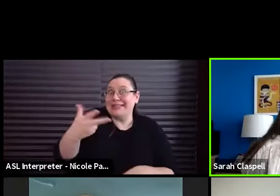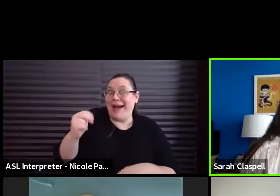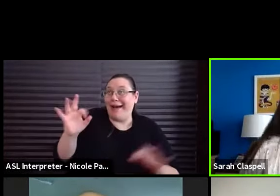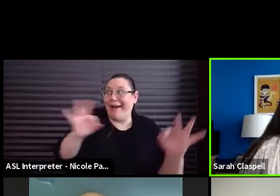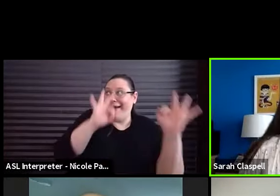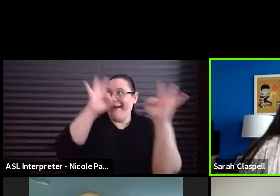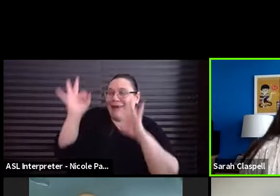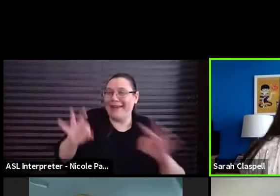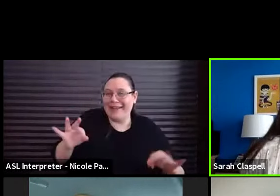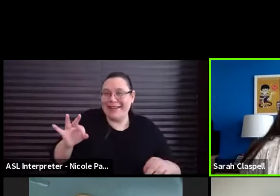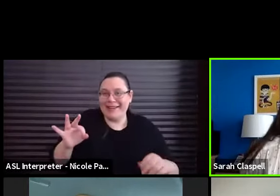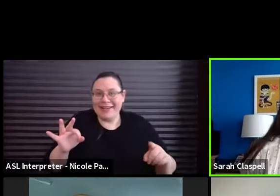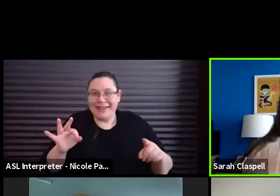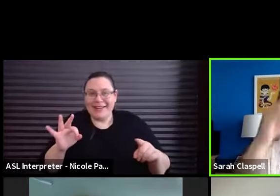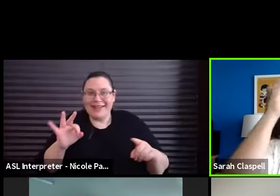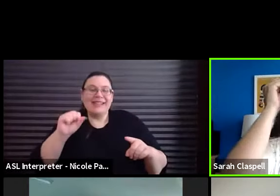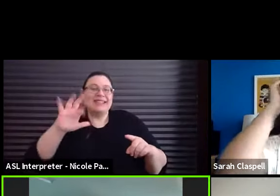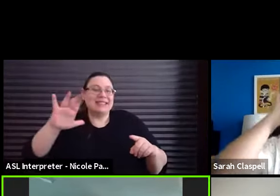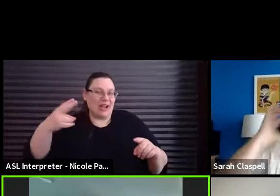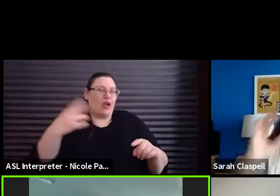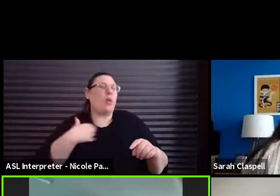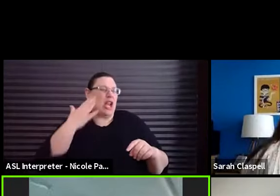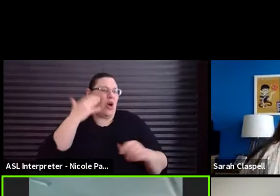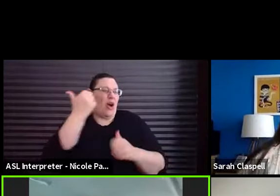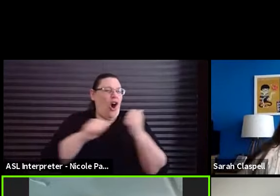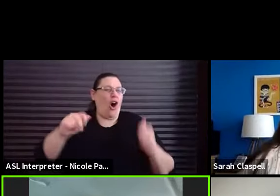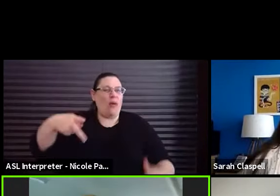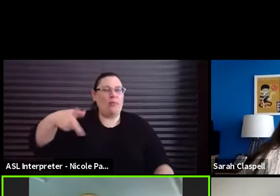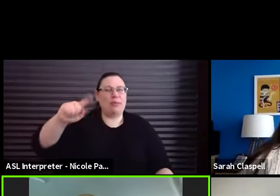We all know every plot point of science, of course.